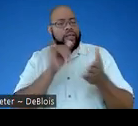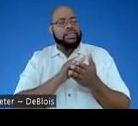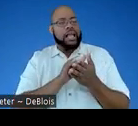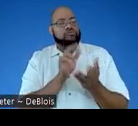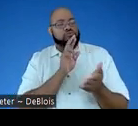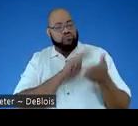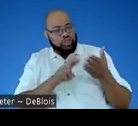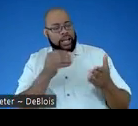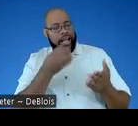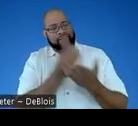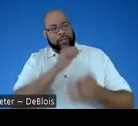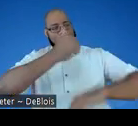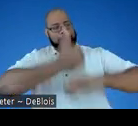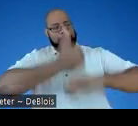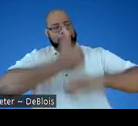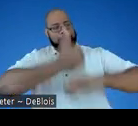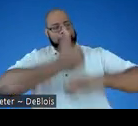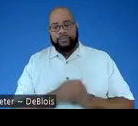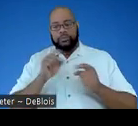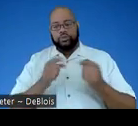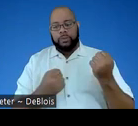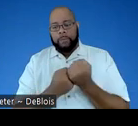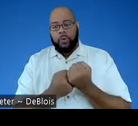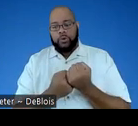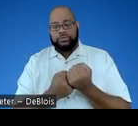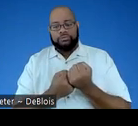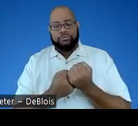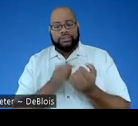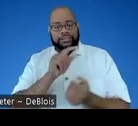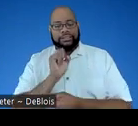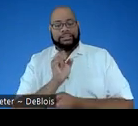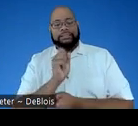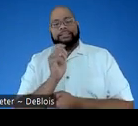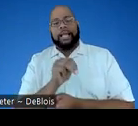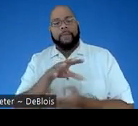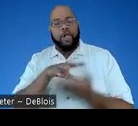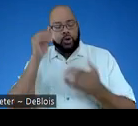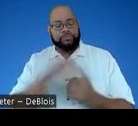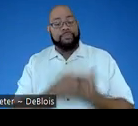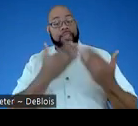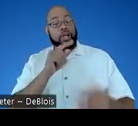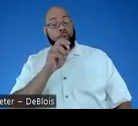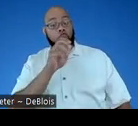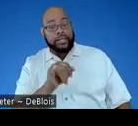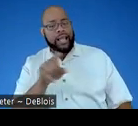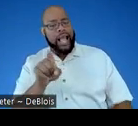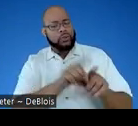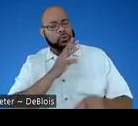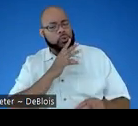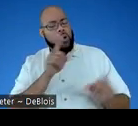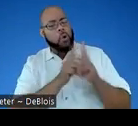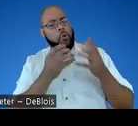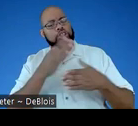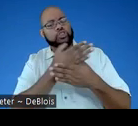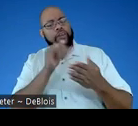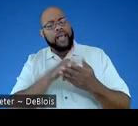research and evidence based to support STEM learning. Thanks, Tony. And as you were talking, I also wanted